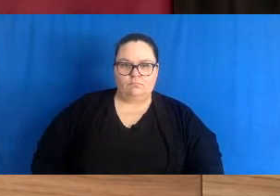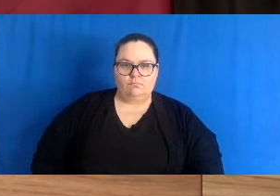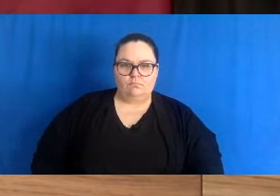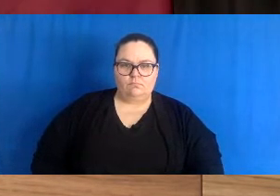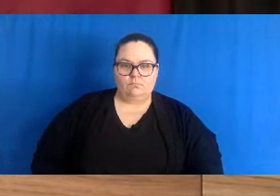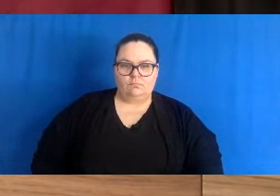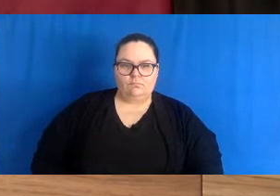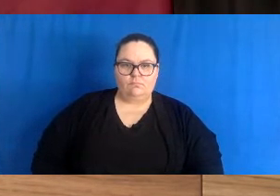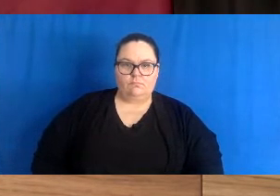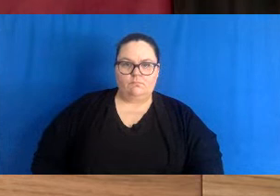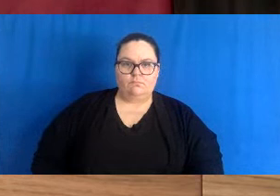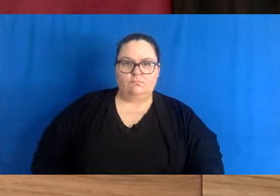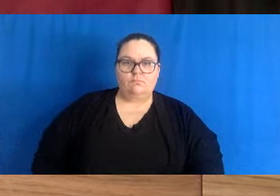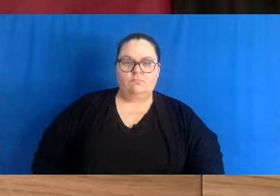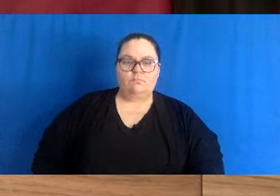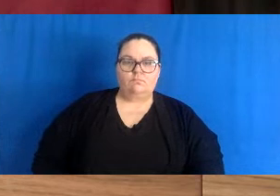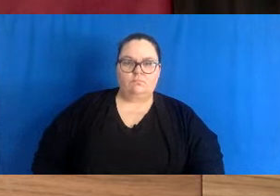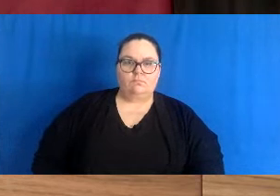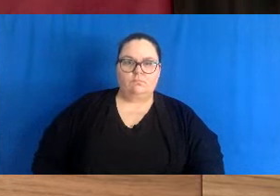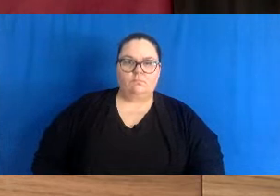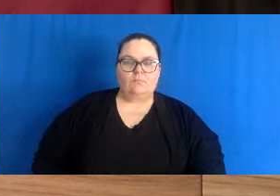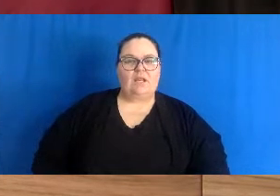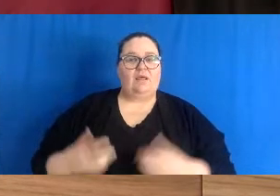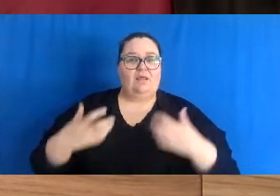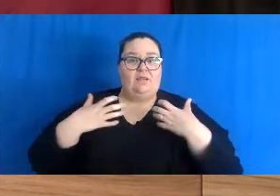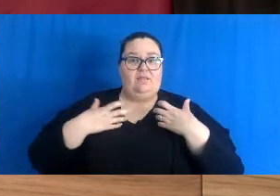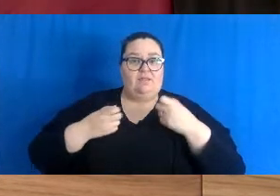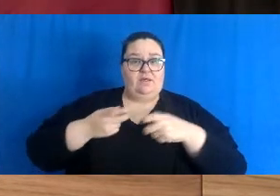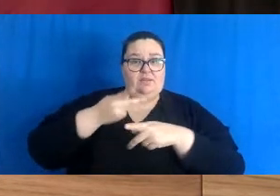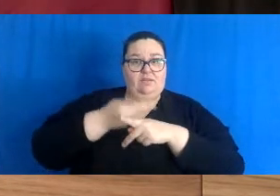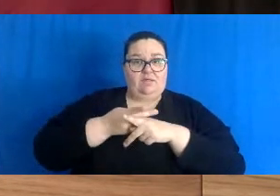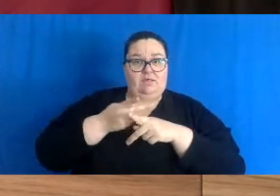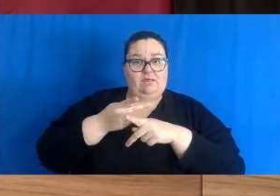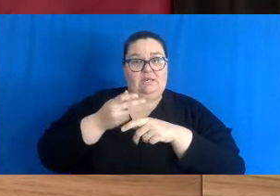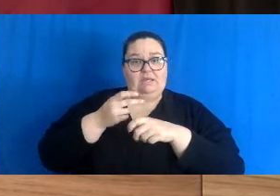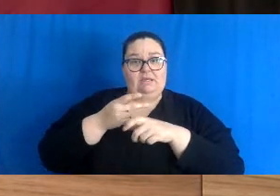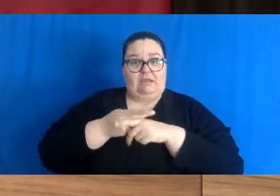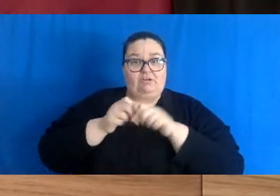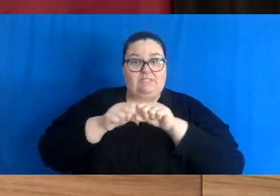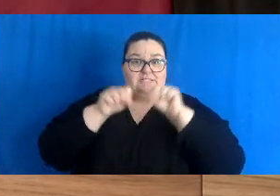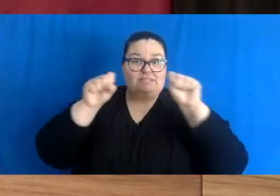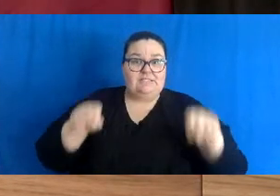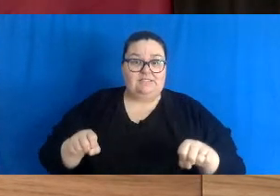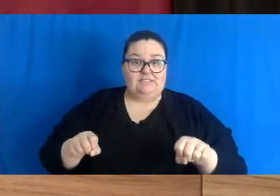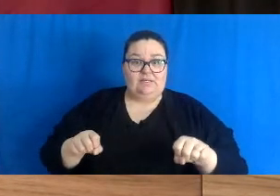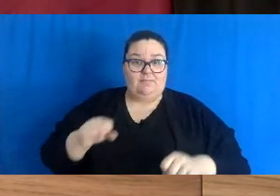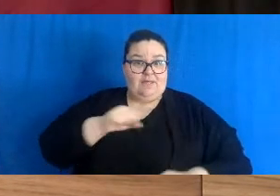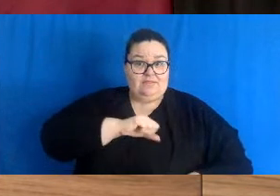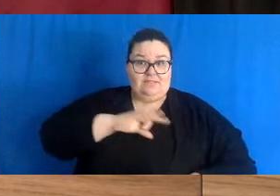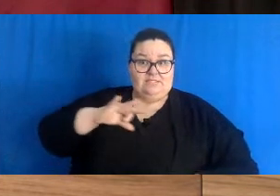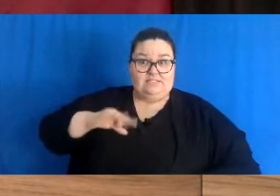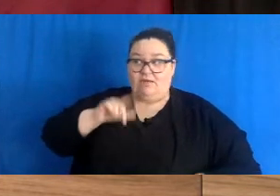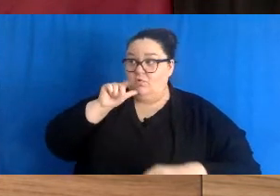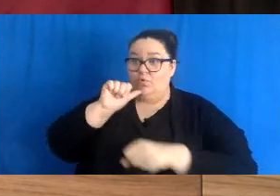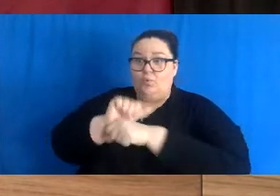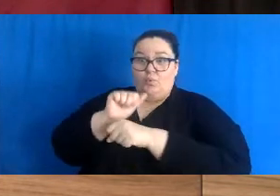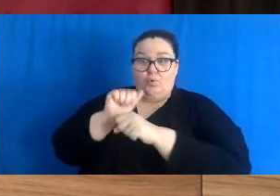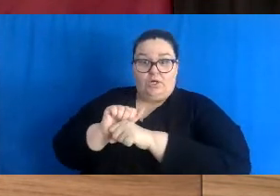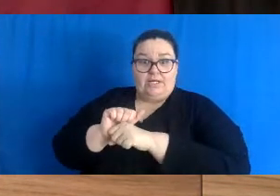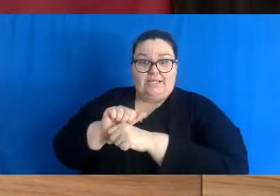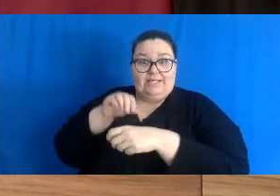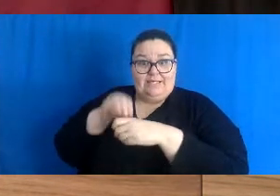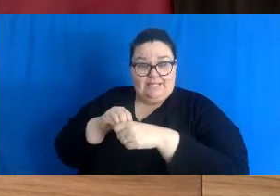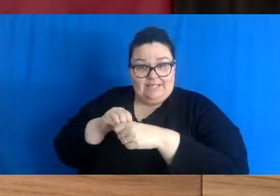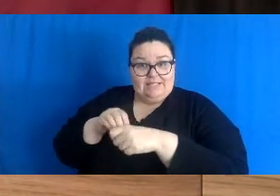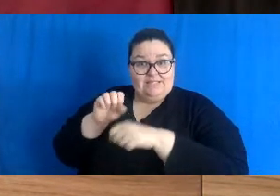Be higher. Our health care system, and to be clear, the staff that do the work in our health care system, have been